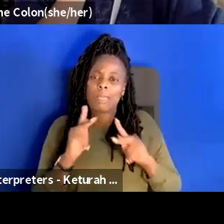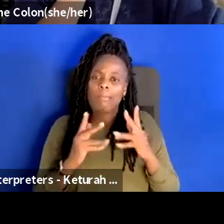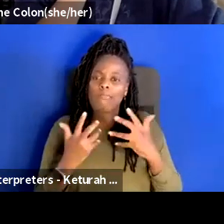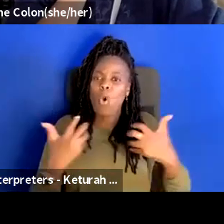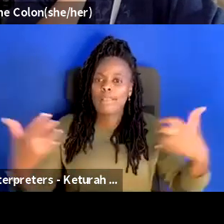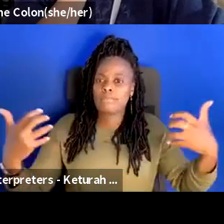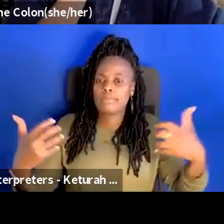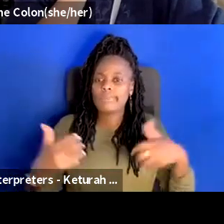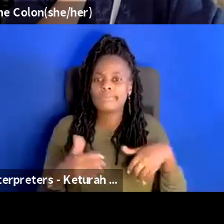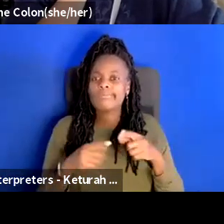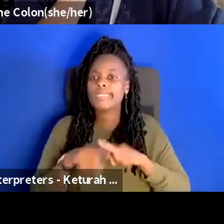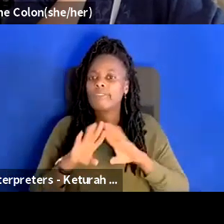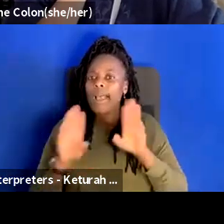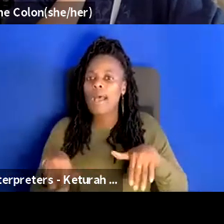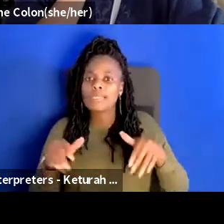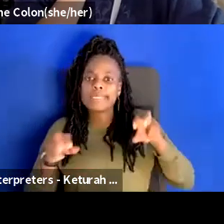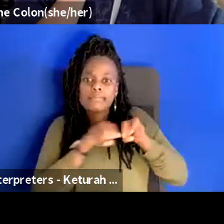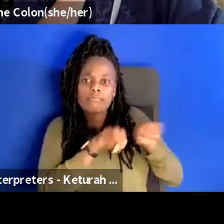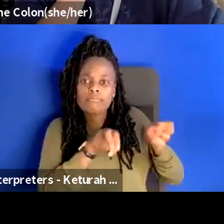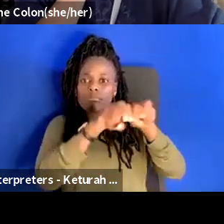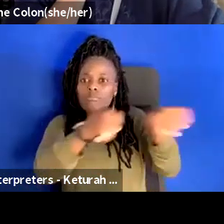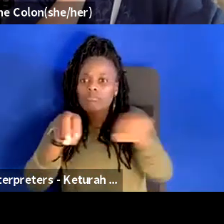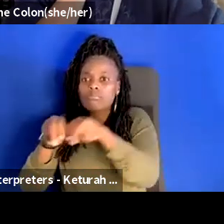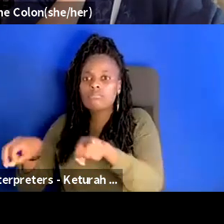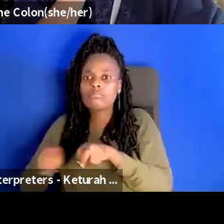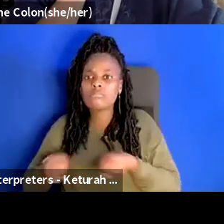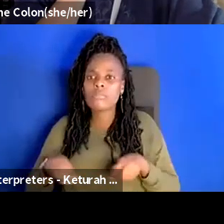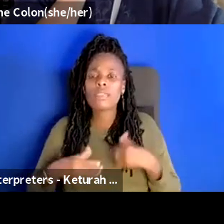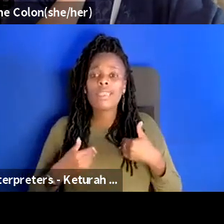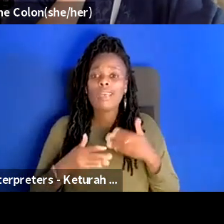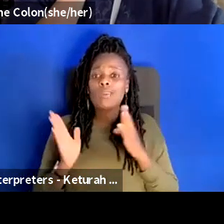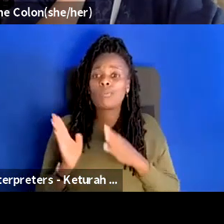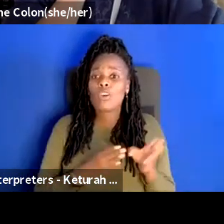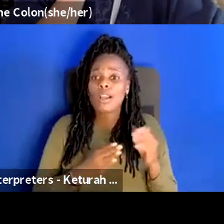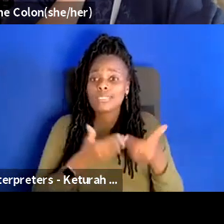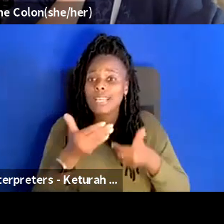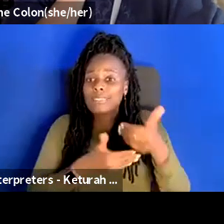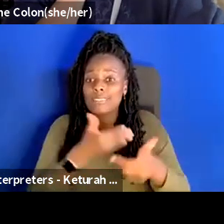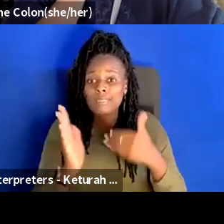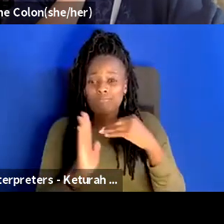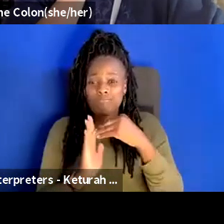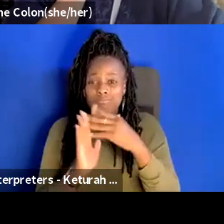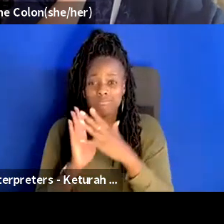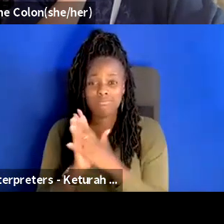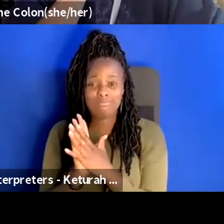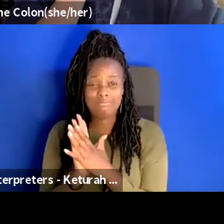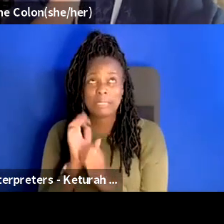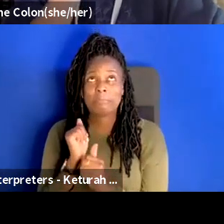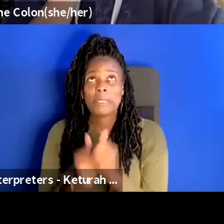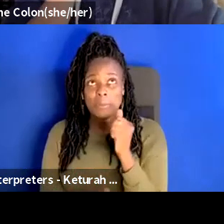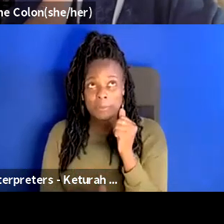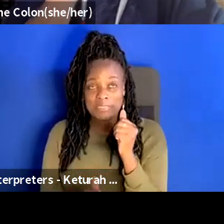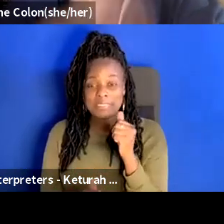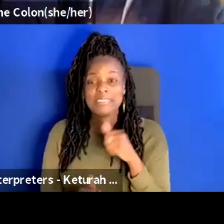um we've we've got our our processes uh pretty much written down on paper we're communicating